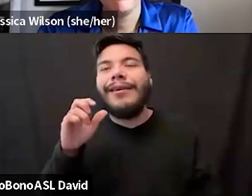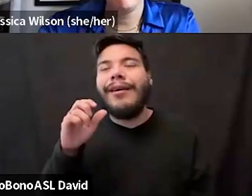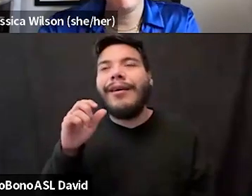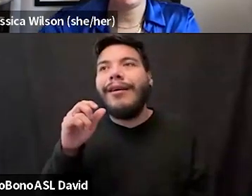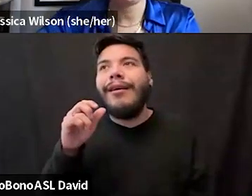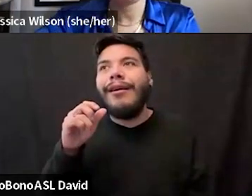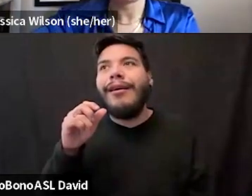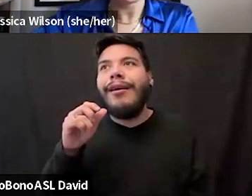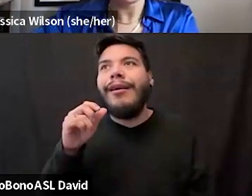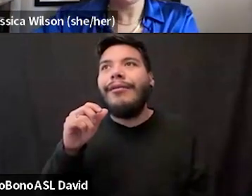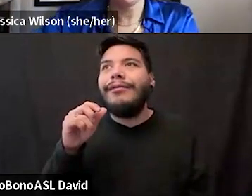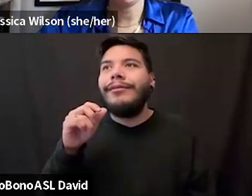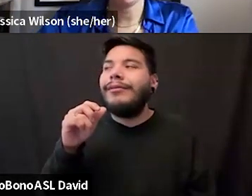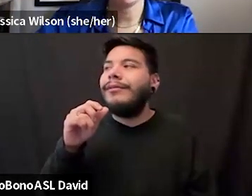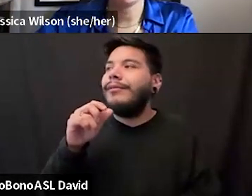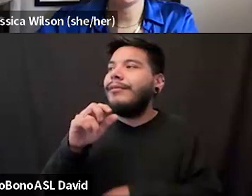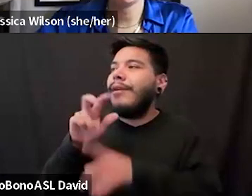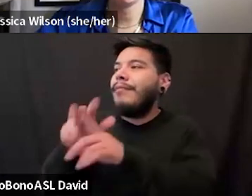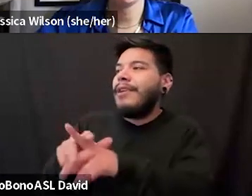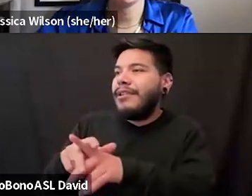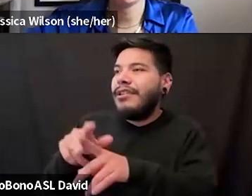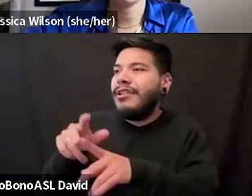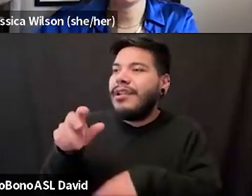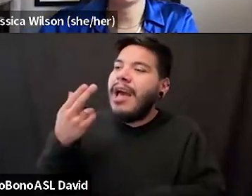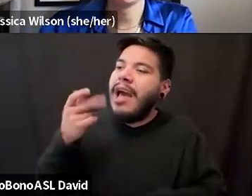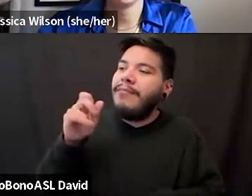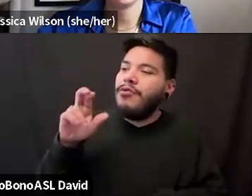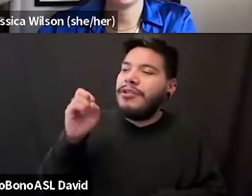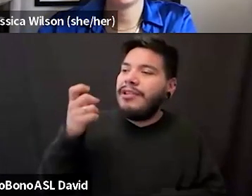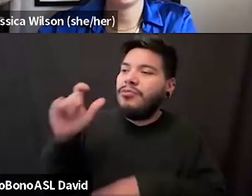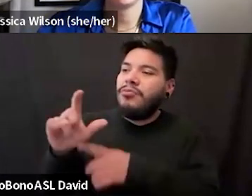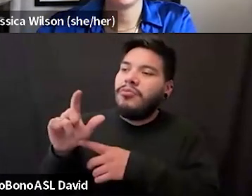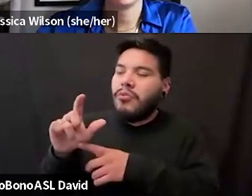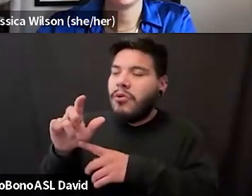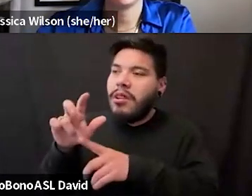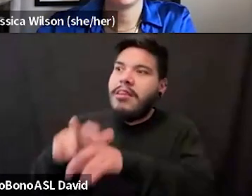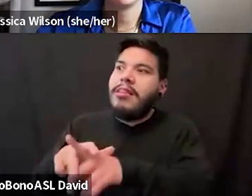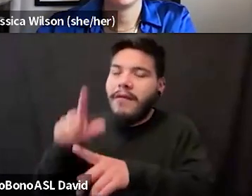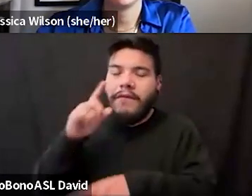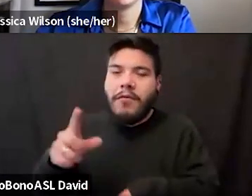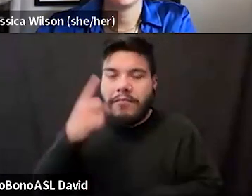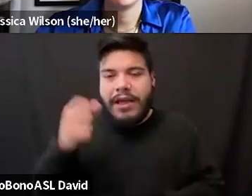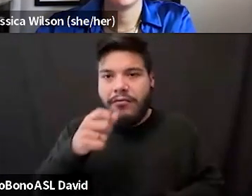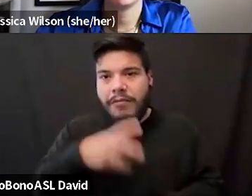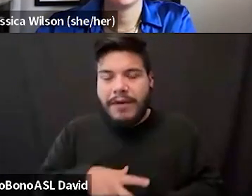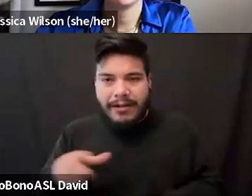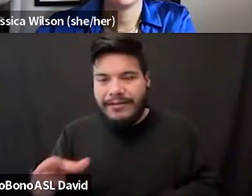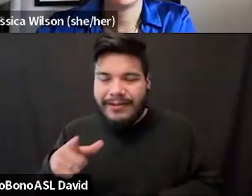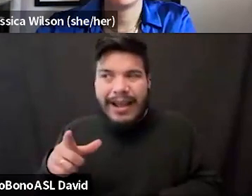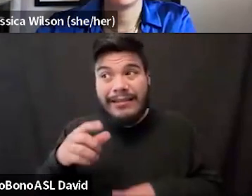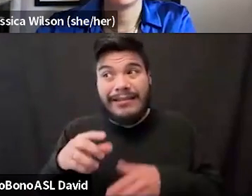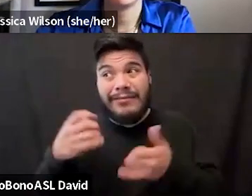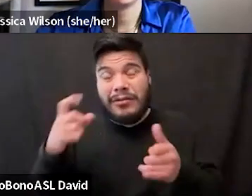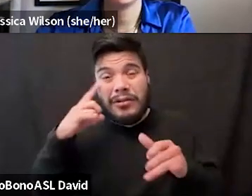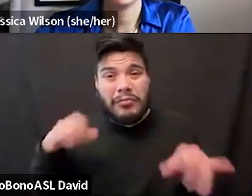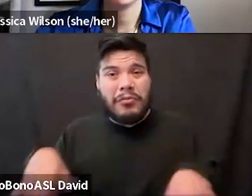black girls and the hypersexualization of black women is like a huge part of what the existing narrative is. Also, side